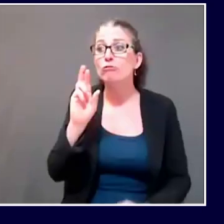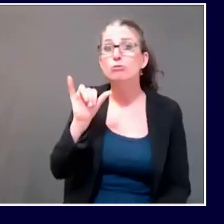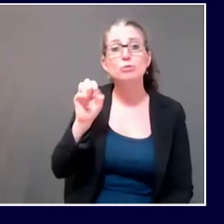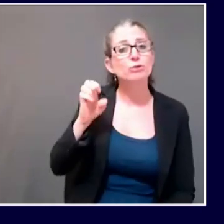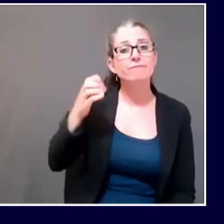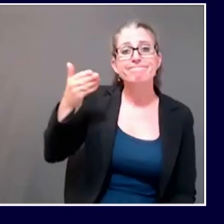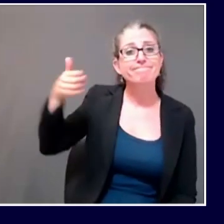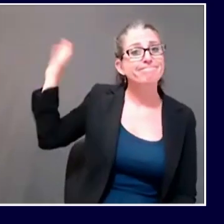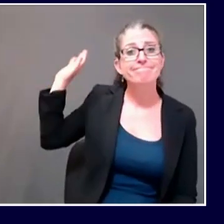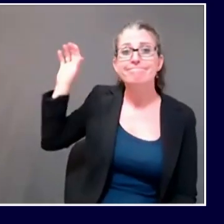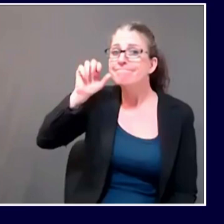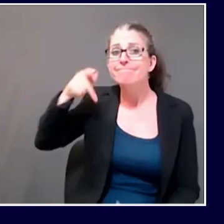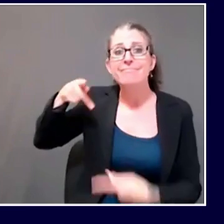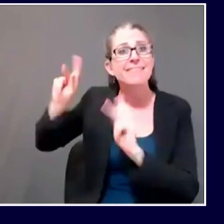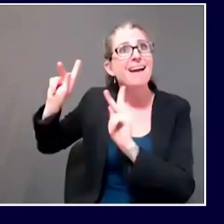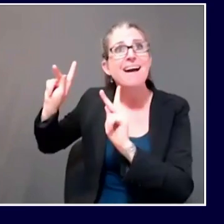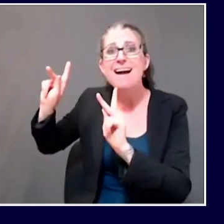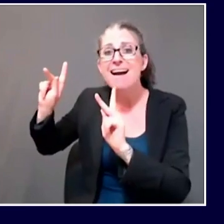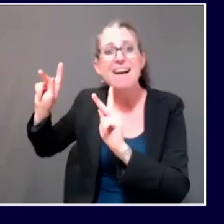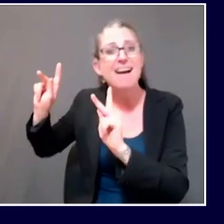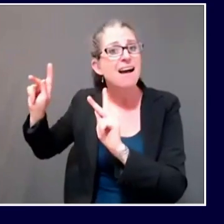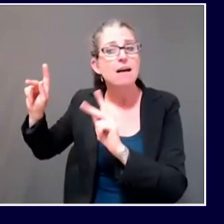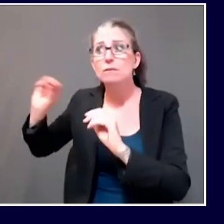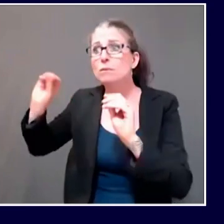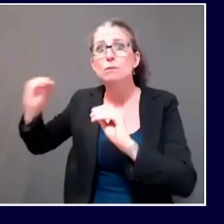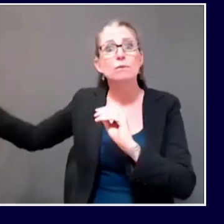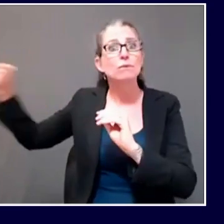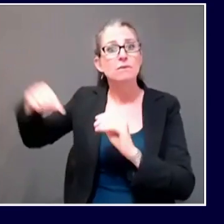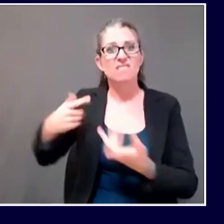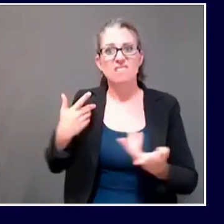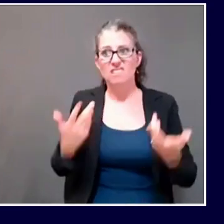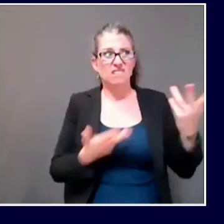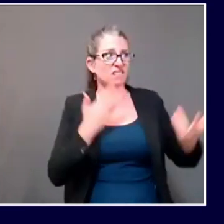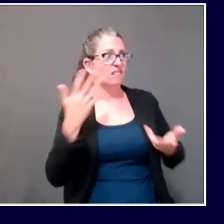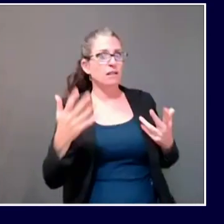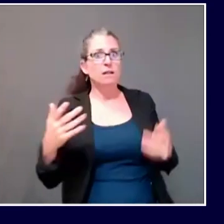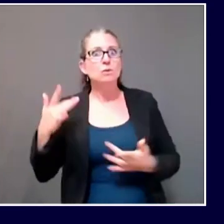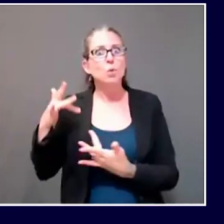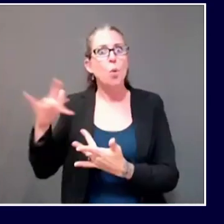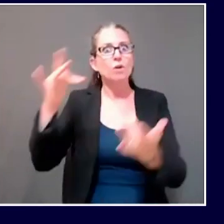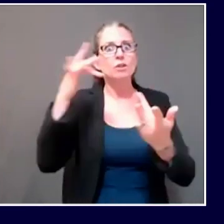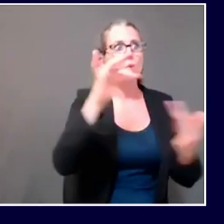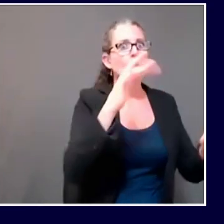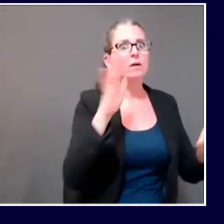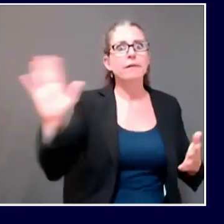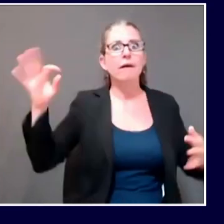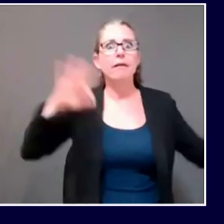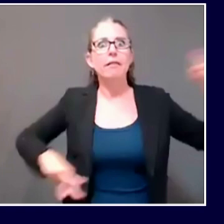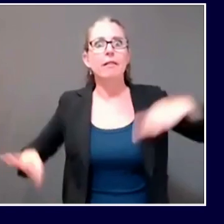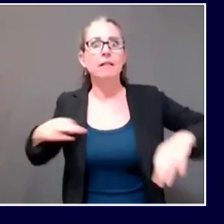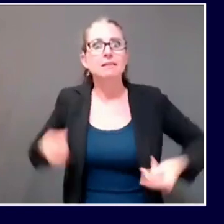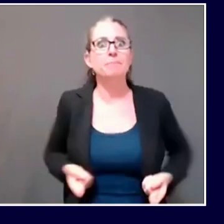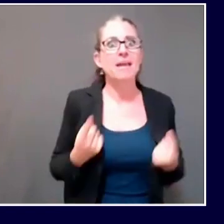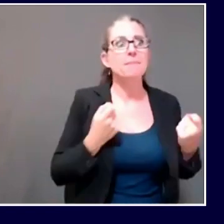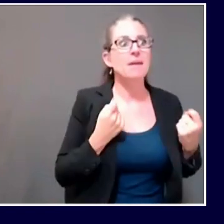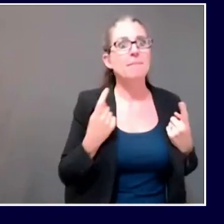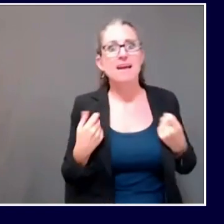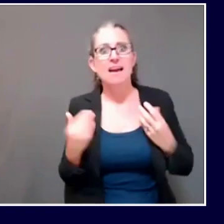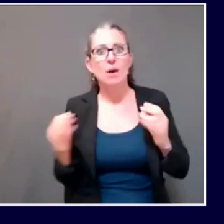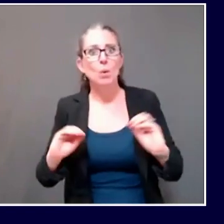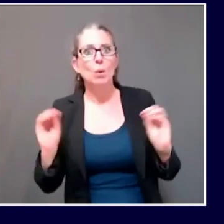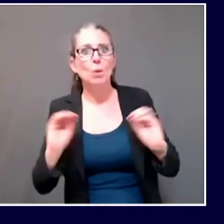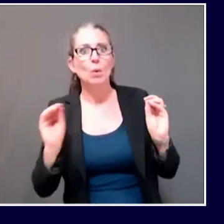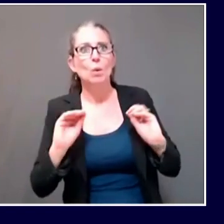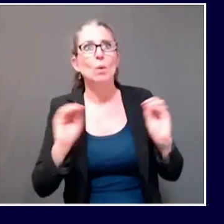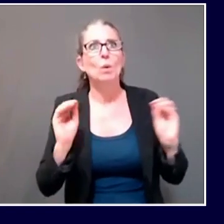fisheries, which supply goods to the cruise ships. And the reluctance of people to travel generally across the